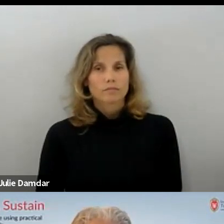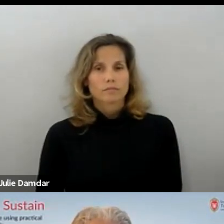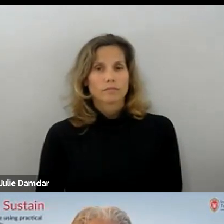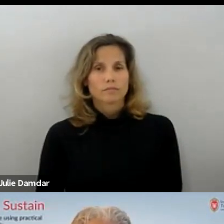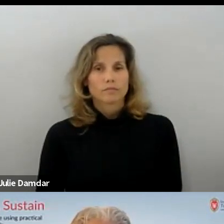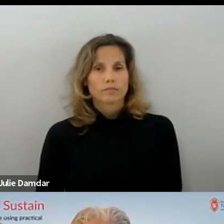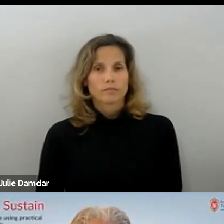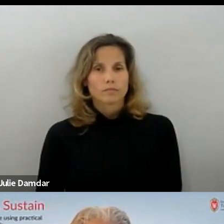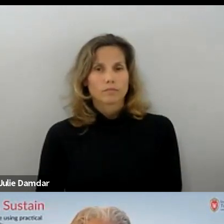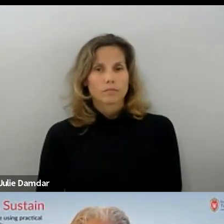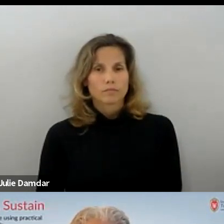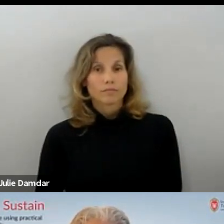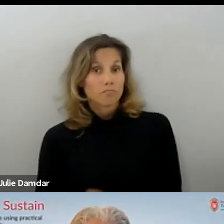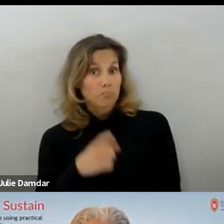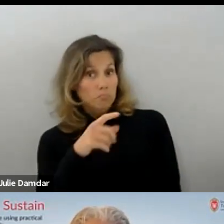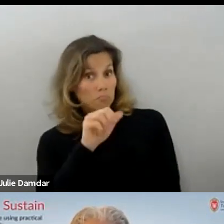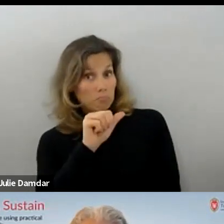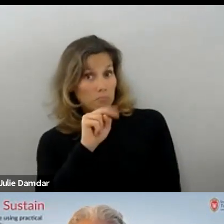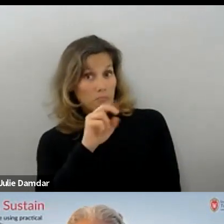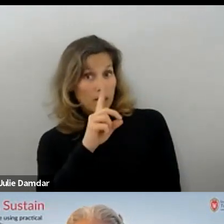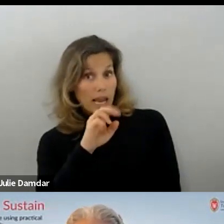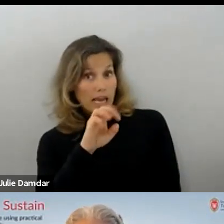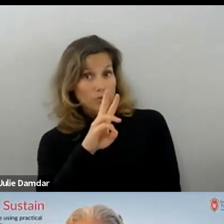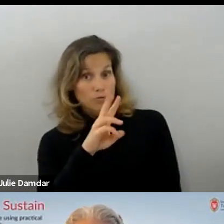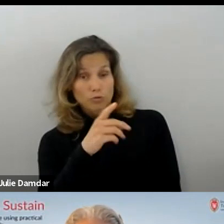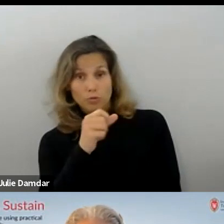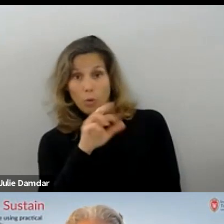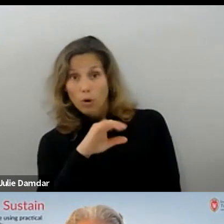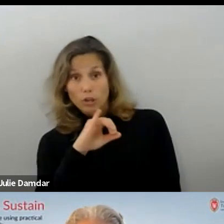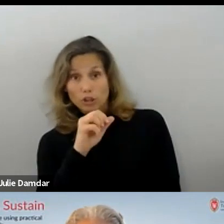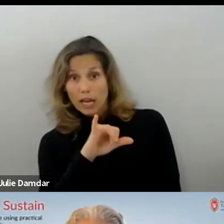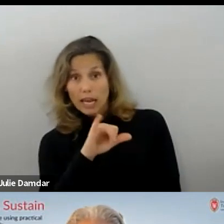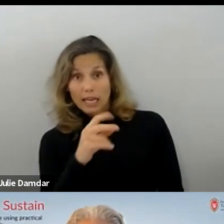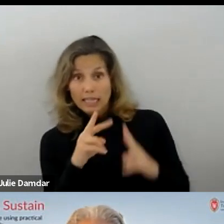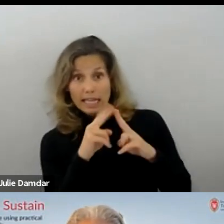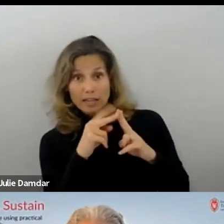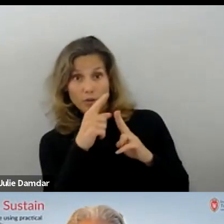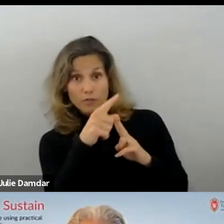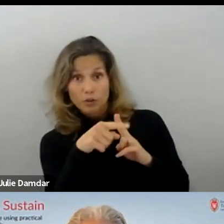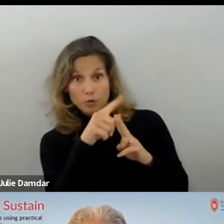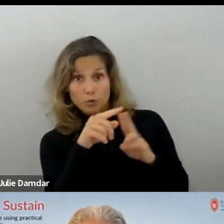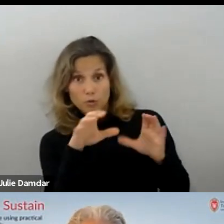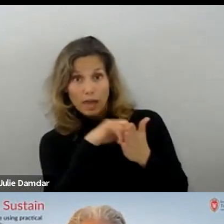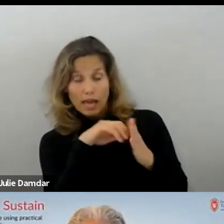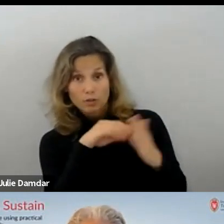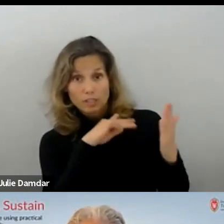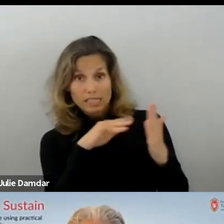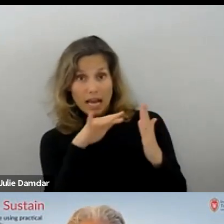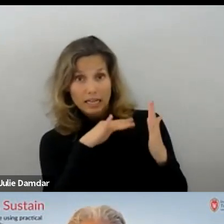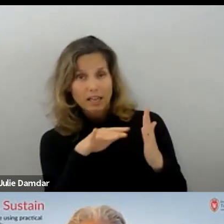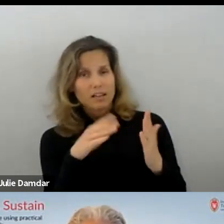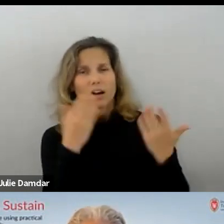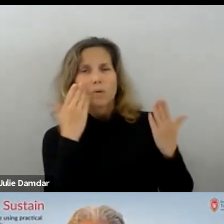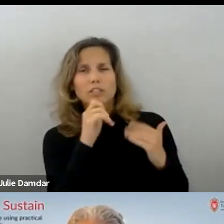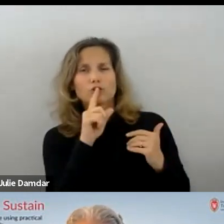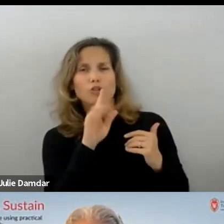Jay and Andrew, did either one of you do that in your studies? I'm not sure if they were new hires or if they